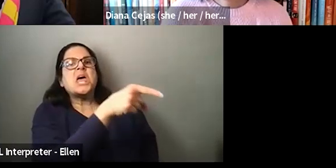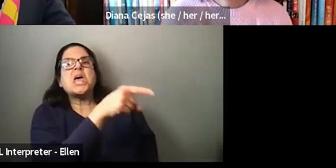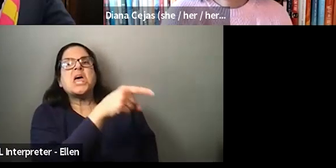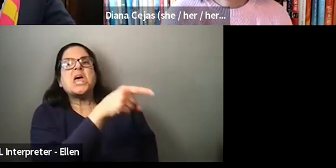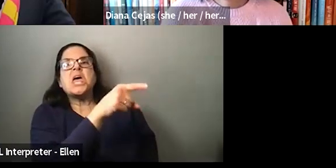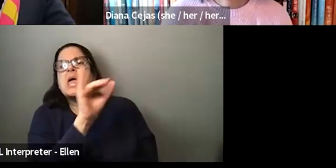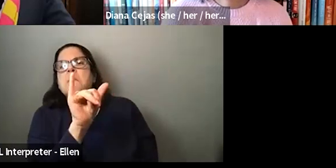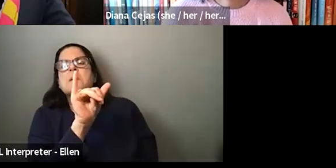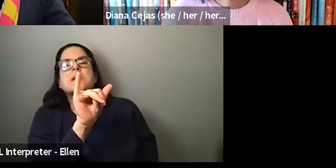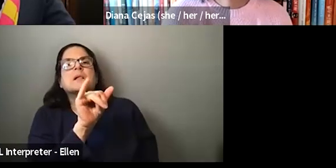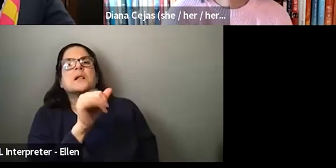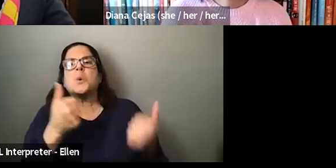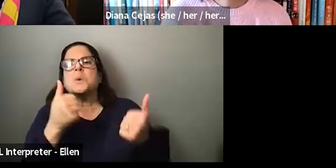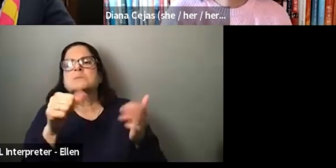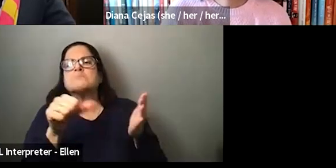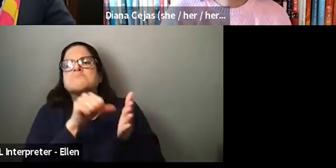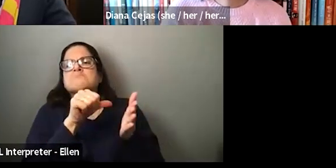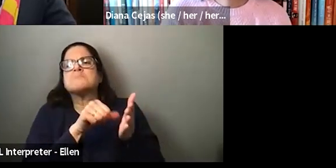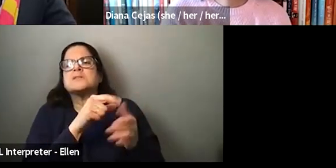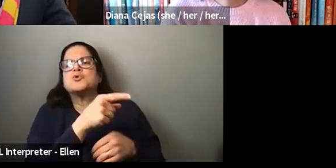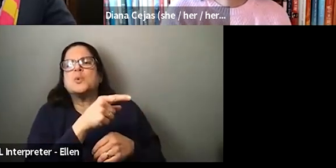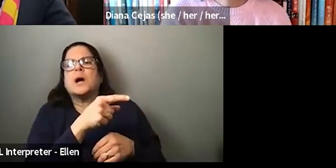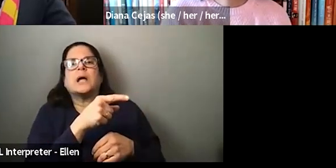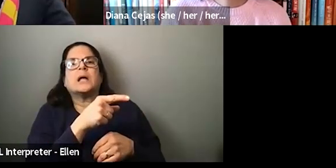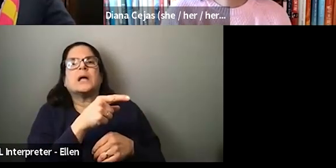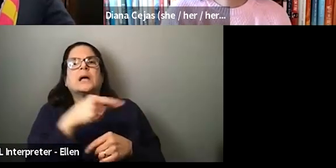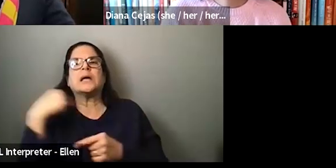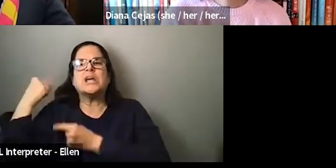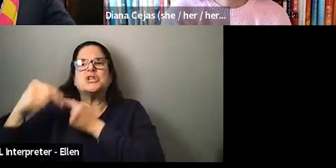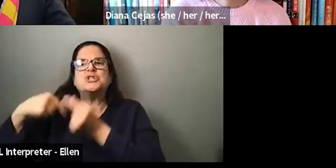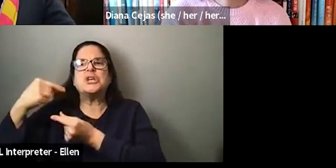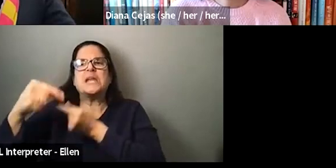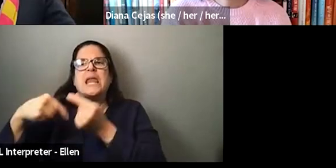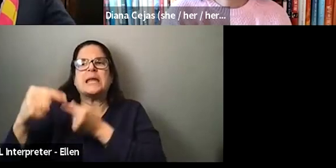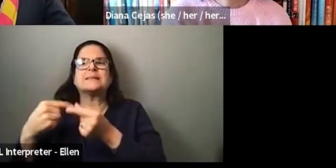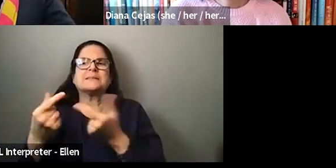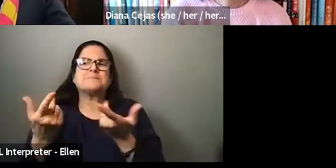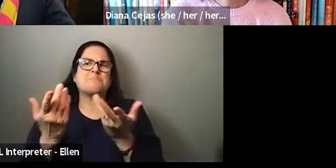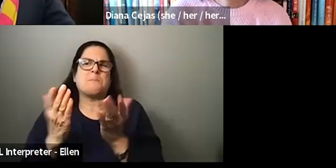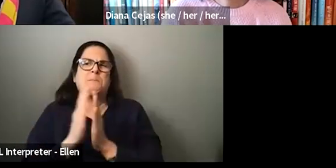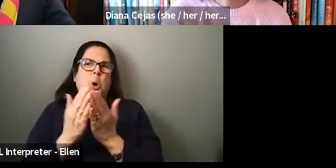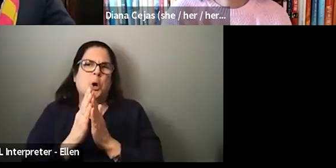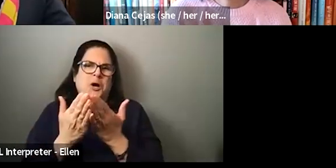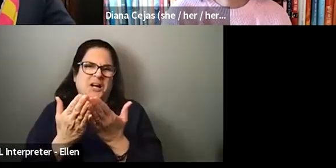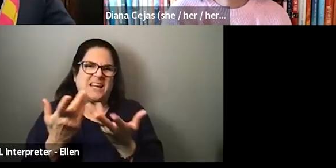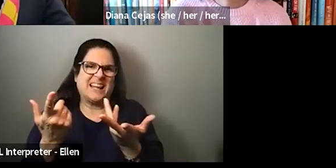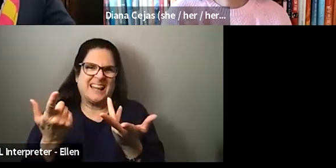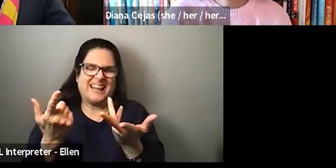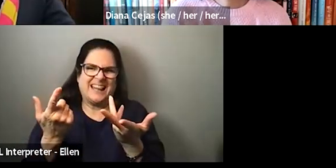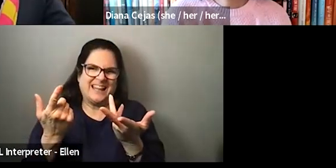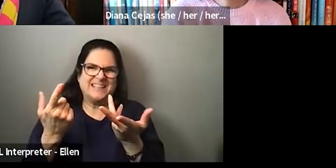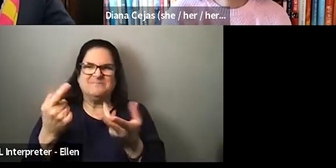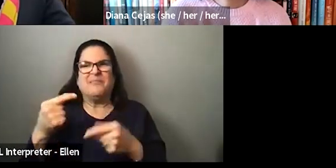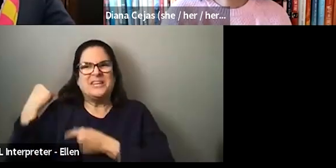Smith's book, which is like the, um, sort of genetics Bible and pediatrics of various, um, genetic variants and syndrome.